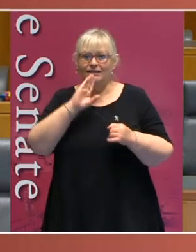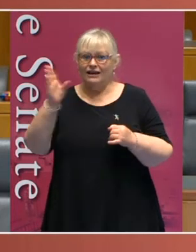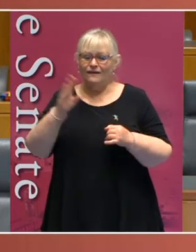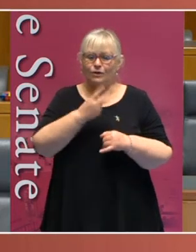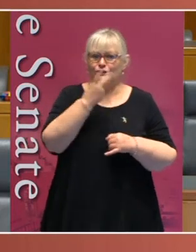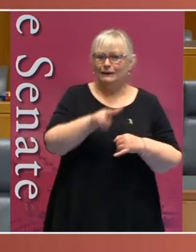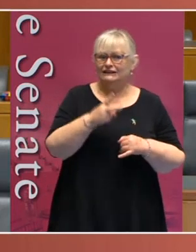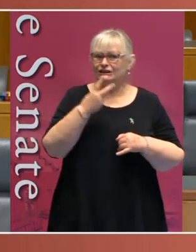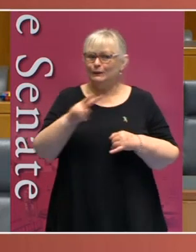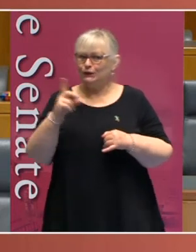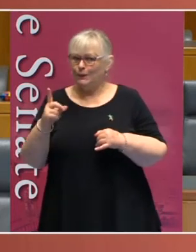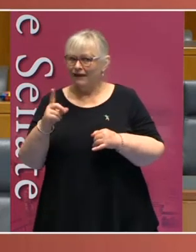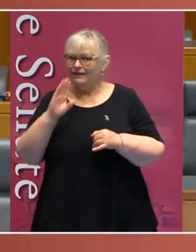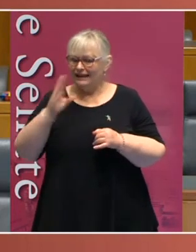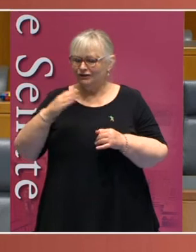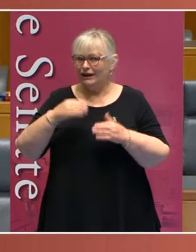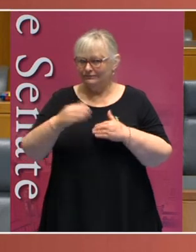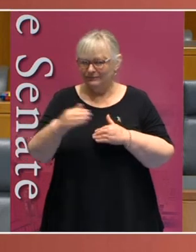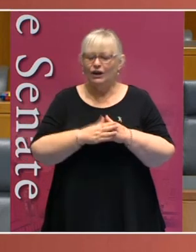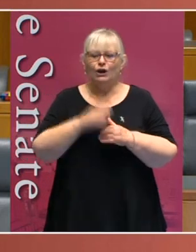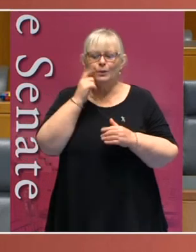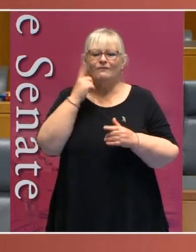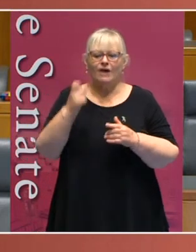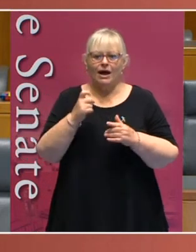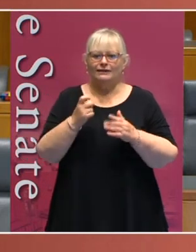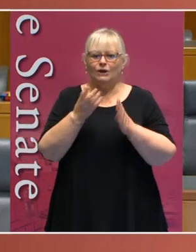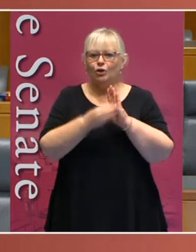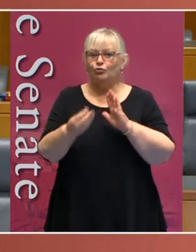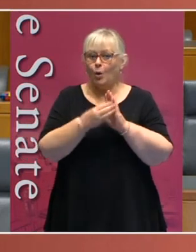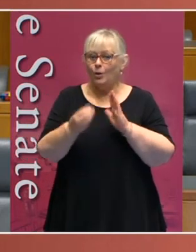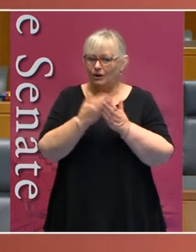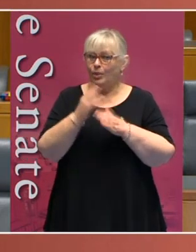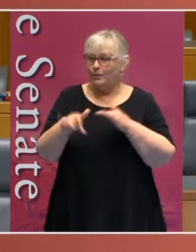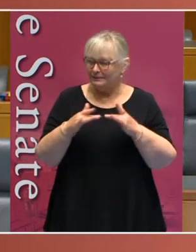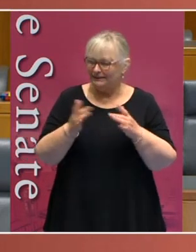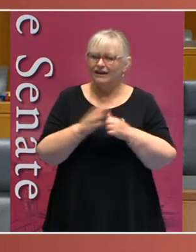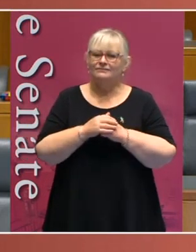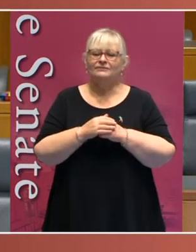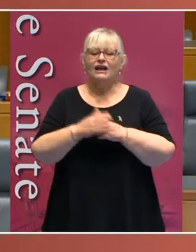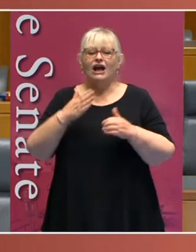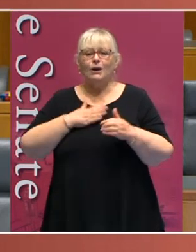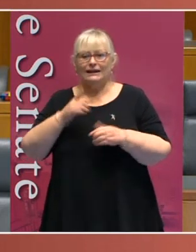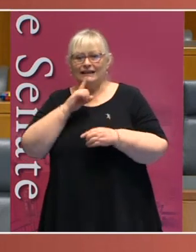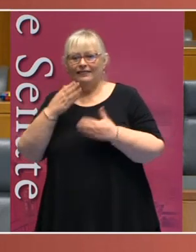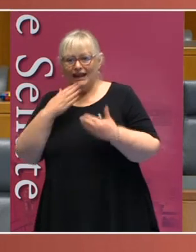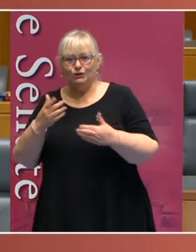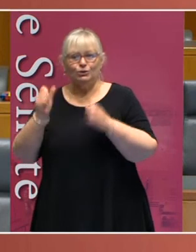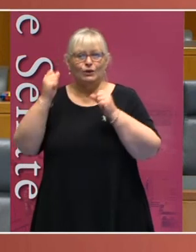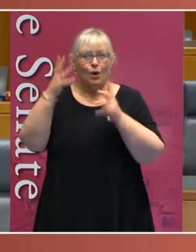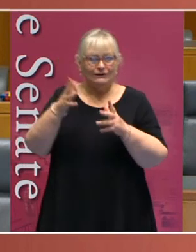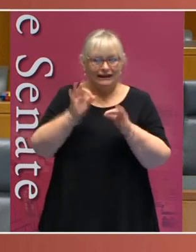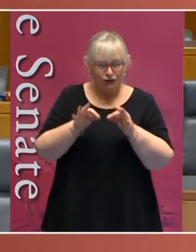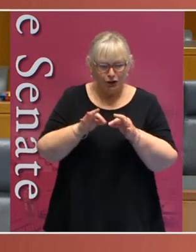2021 lecture series. A recording of a lecture will be available shortly on our website. I would like to also thank our Auslan